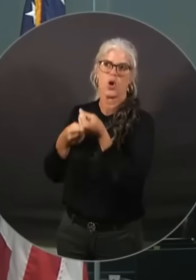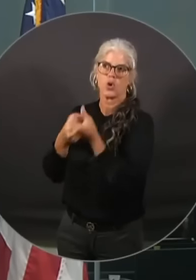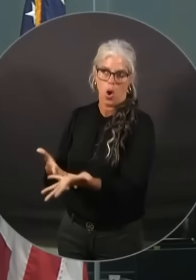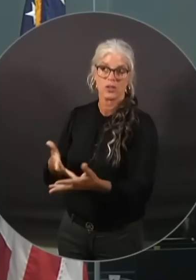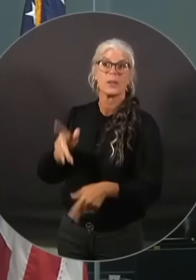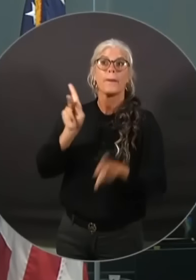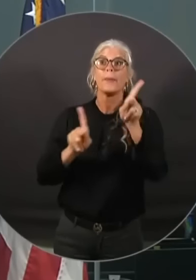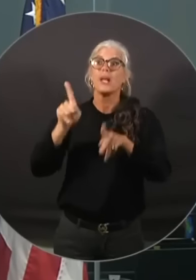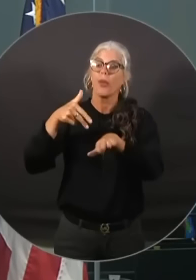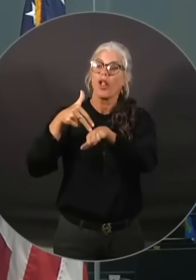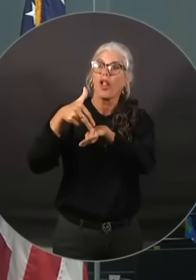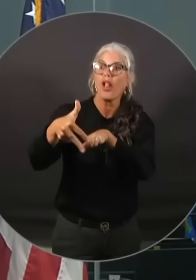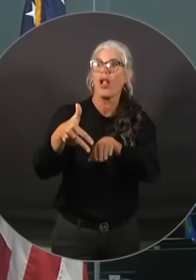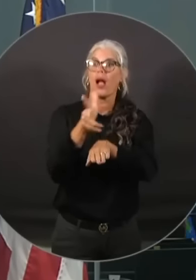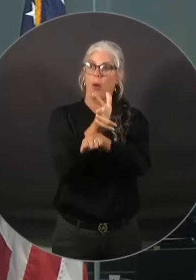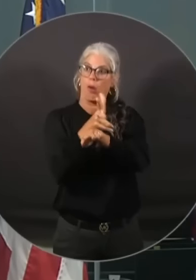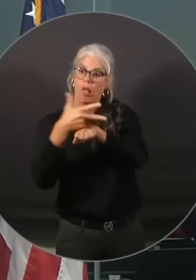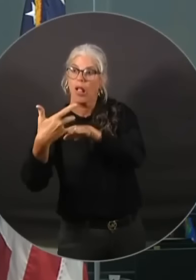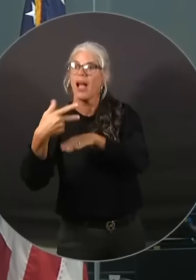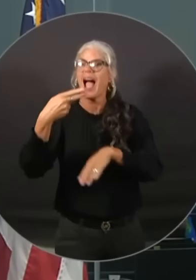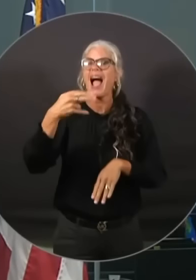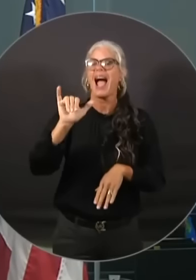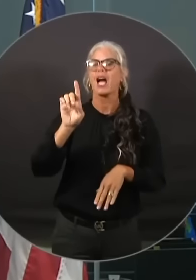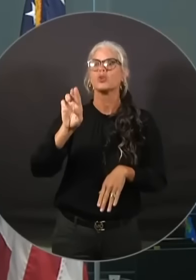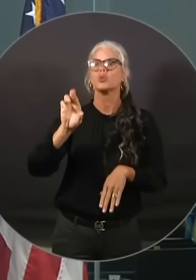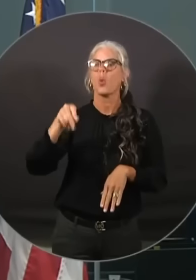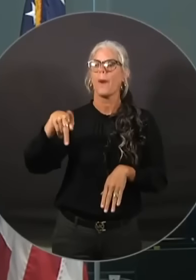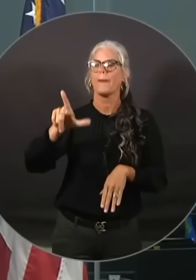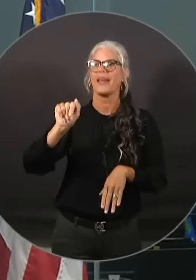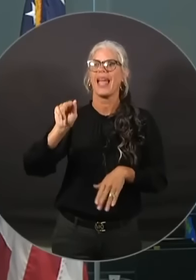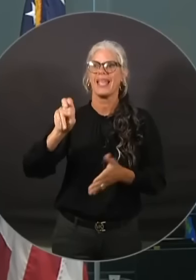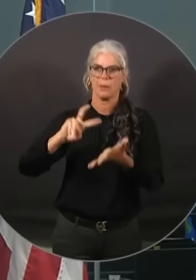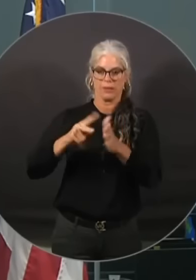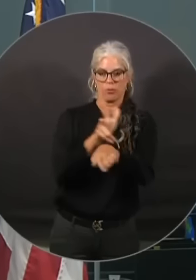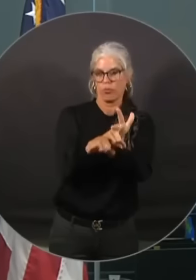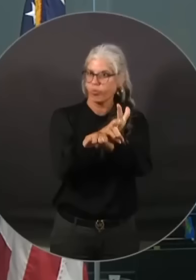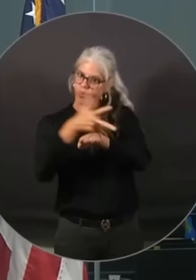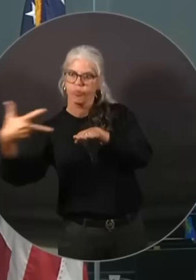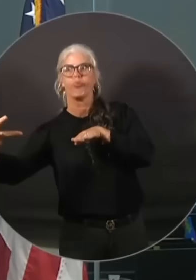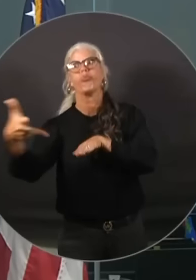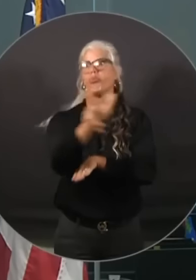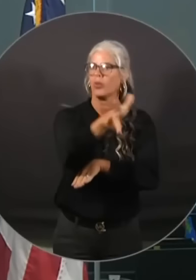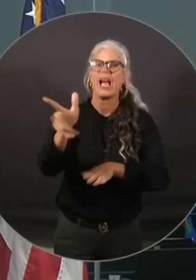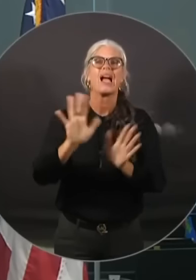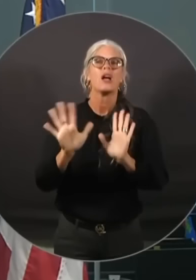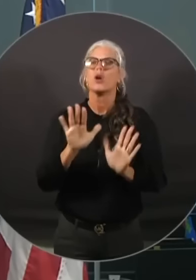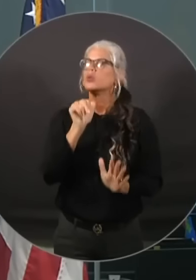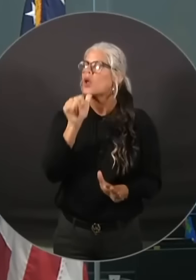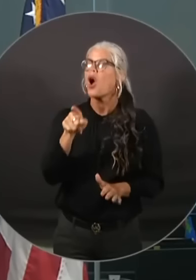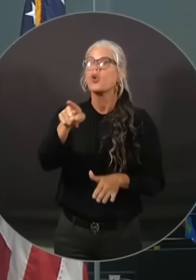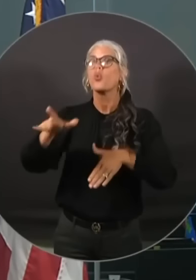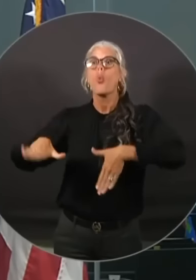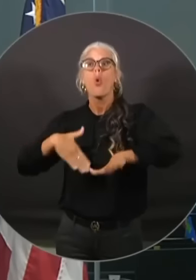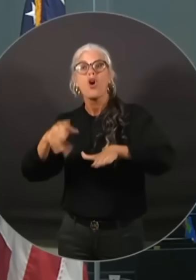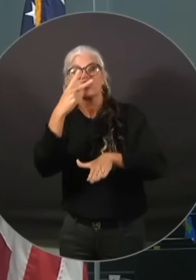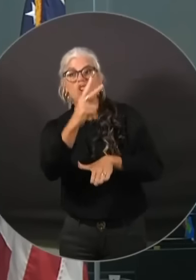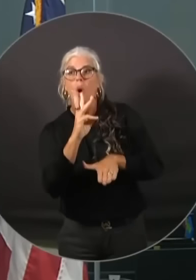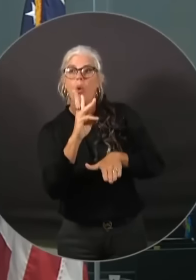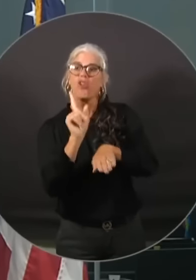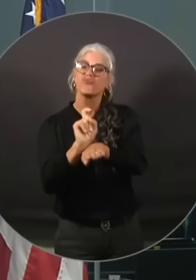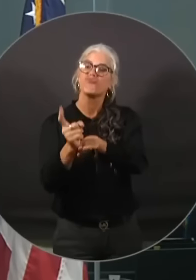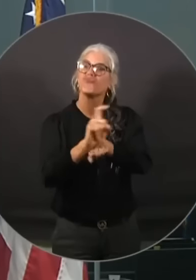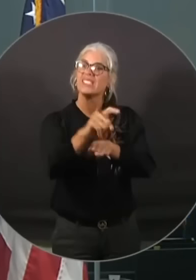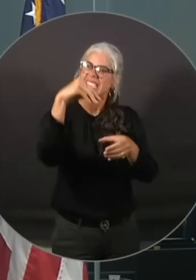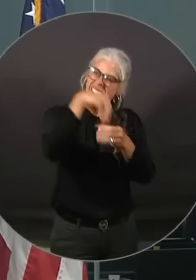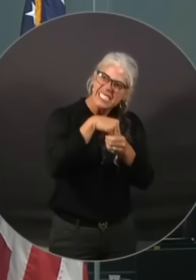hydroplaning or having other problems. So do not go walk or drive into flooded roadways. There are